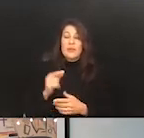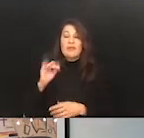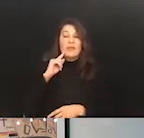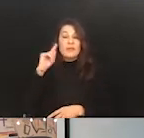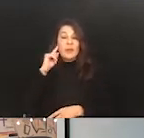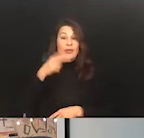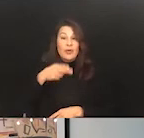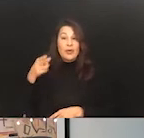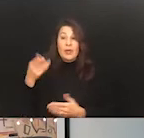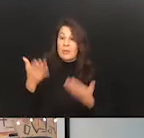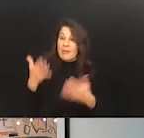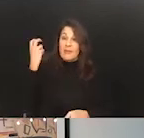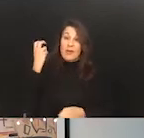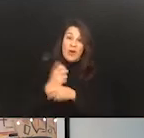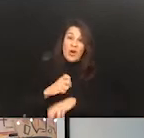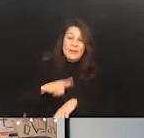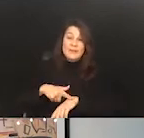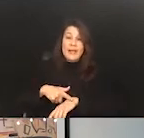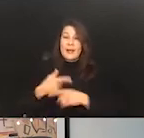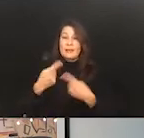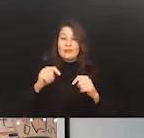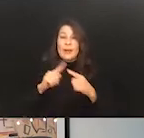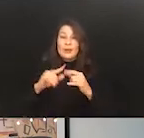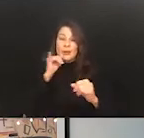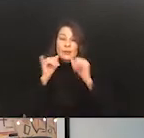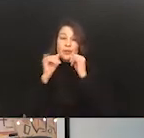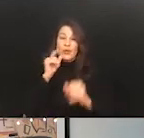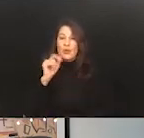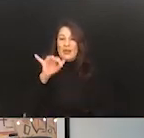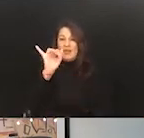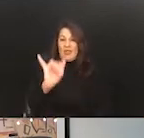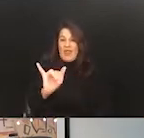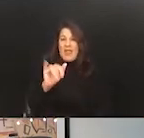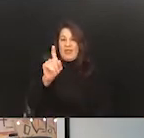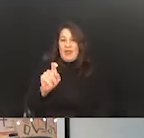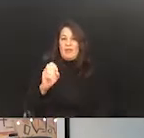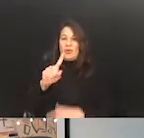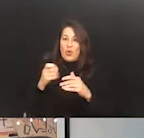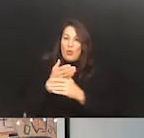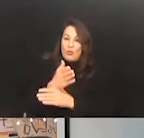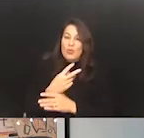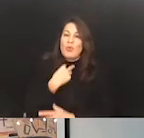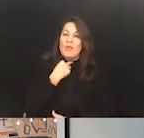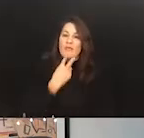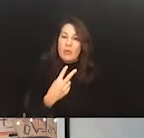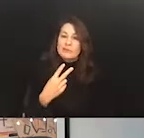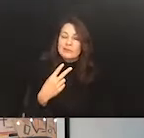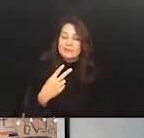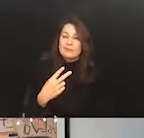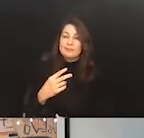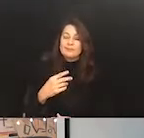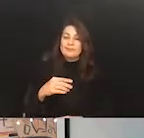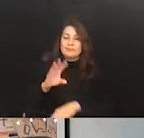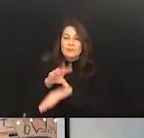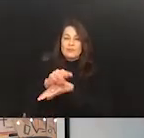have a really hard time getting past an interview. If that's the step they have to go through and onboarding, you know,